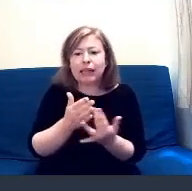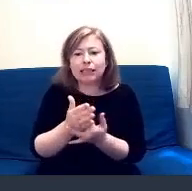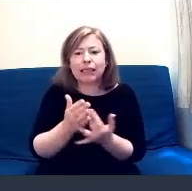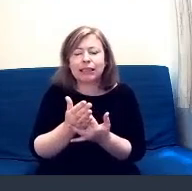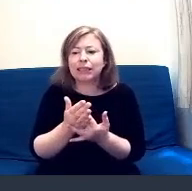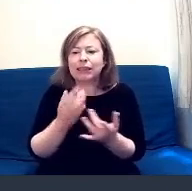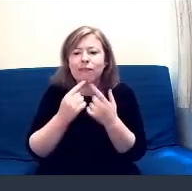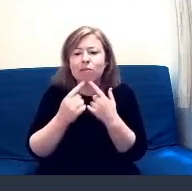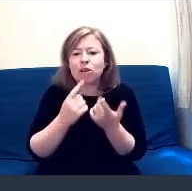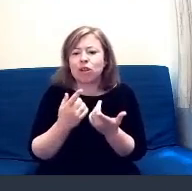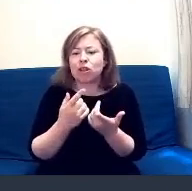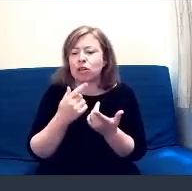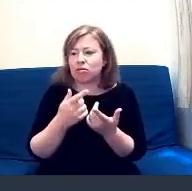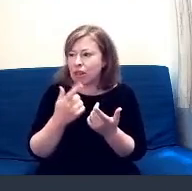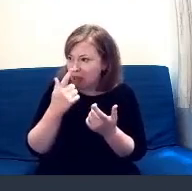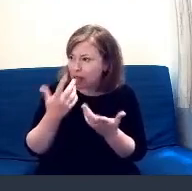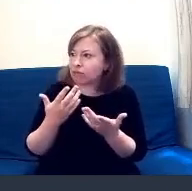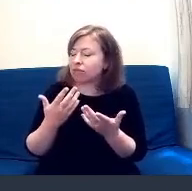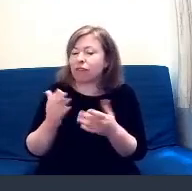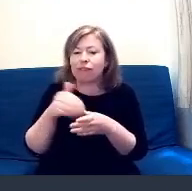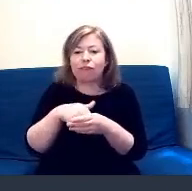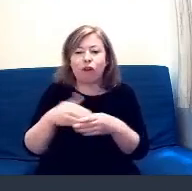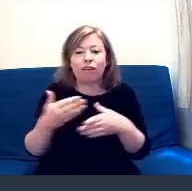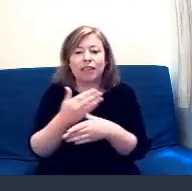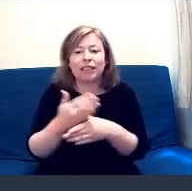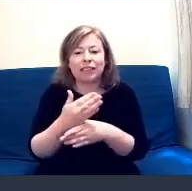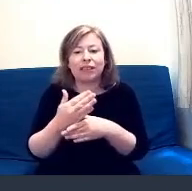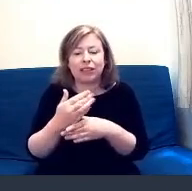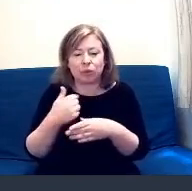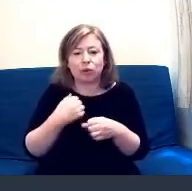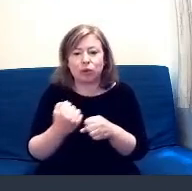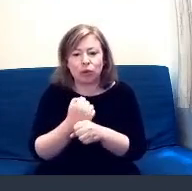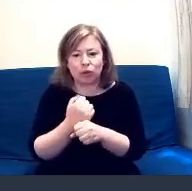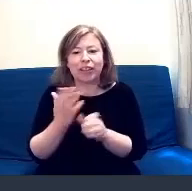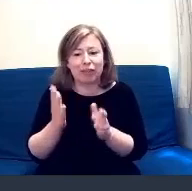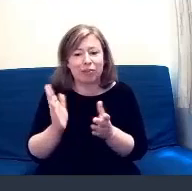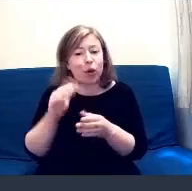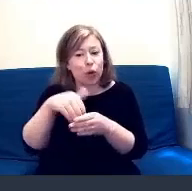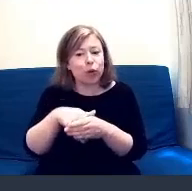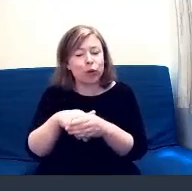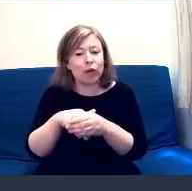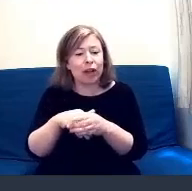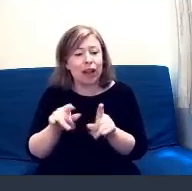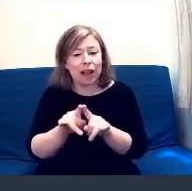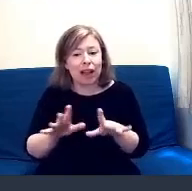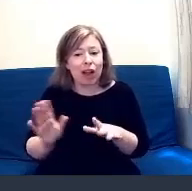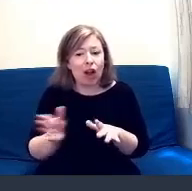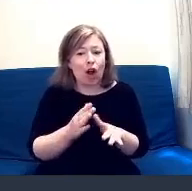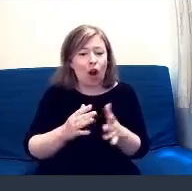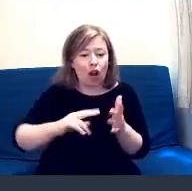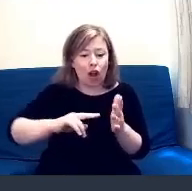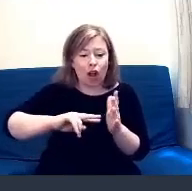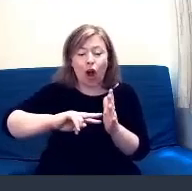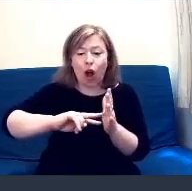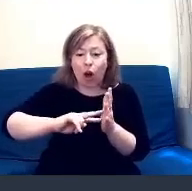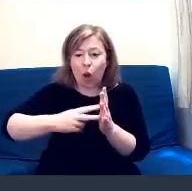in all the activities that we do. And so, like every organisation, back office is very, very